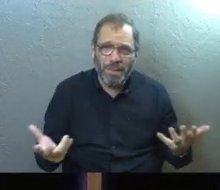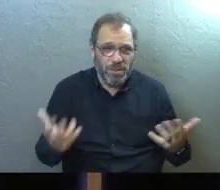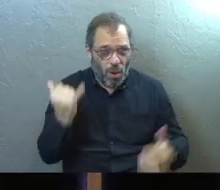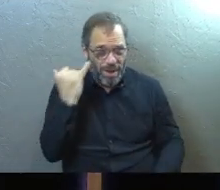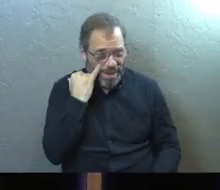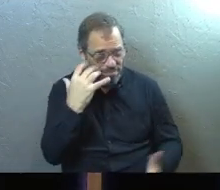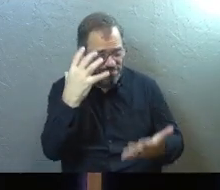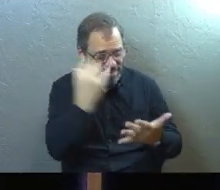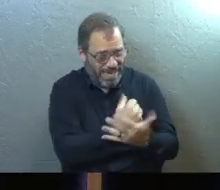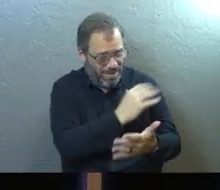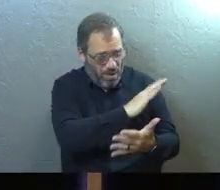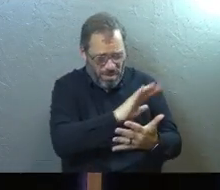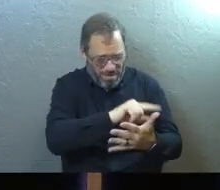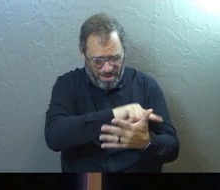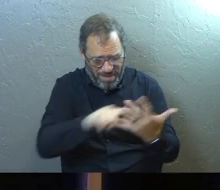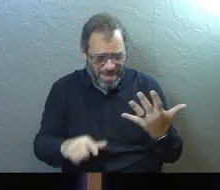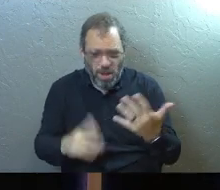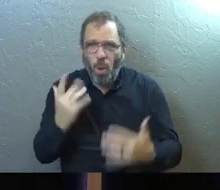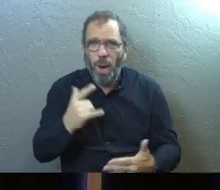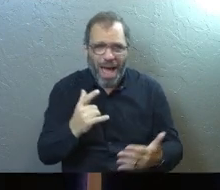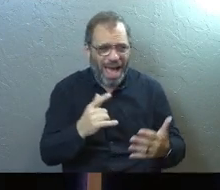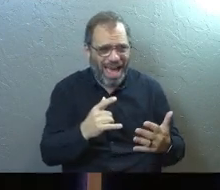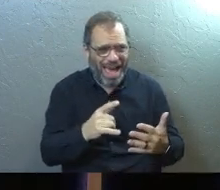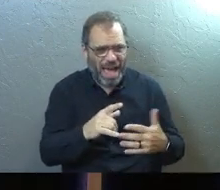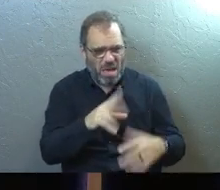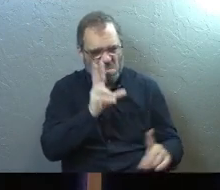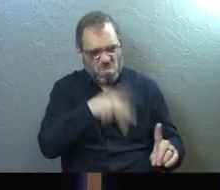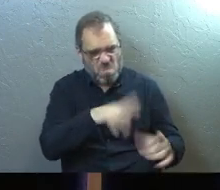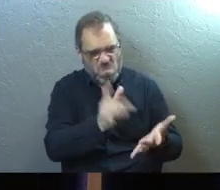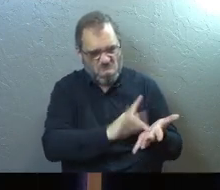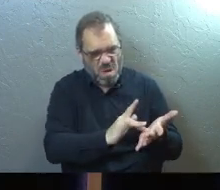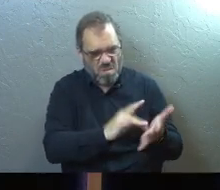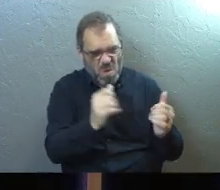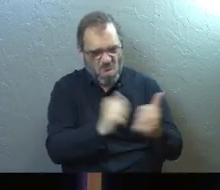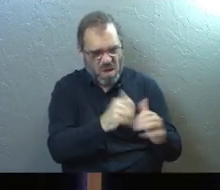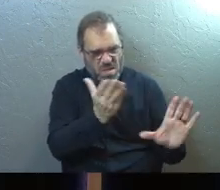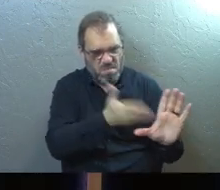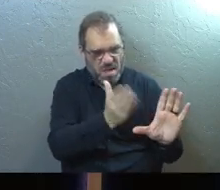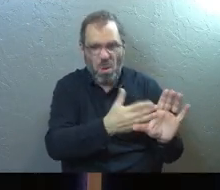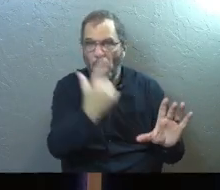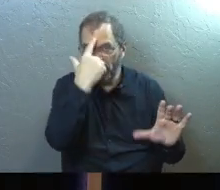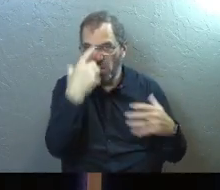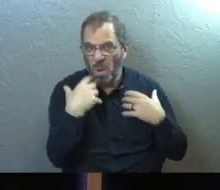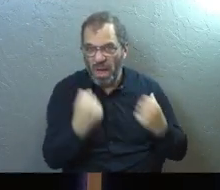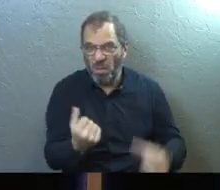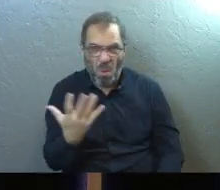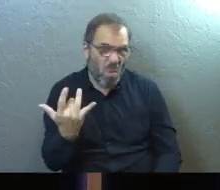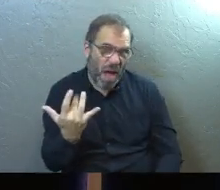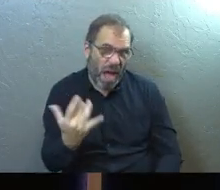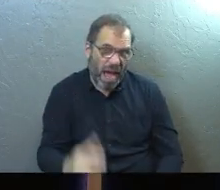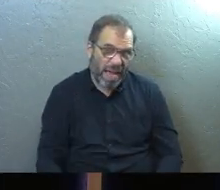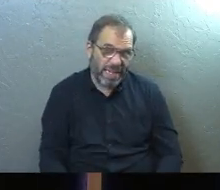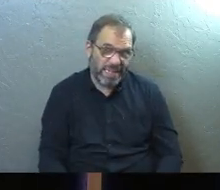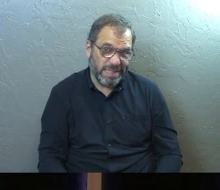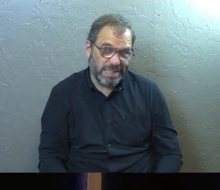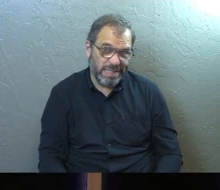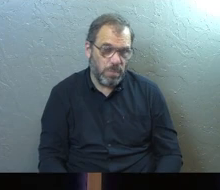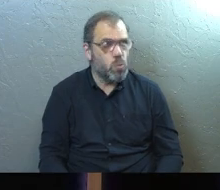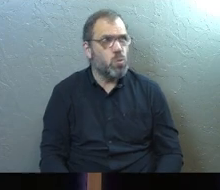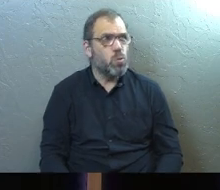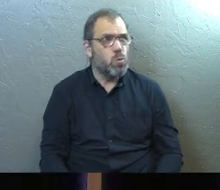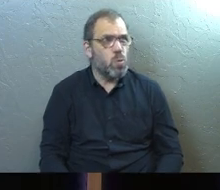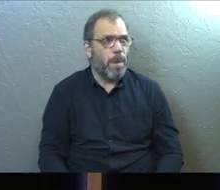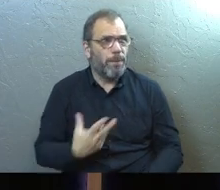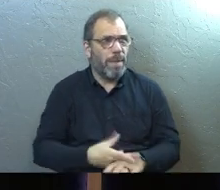So if we take advantage of all of that, why are we questioning medication in the realm of mental health? Maybe I beat that one too